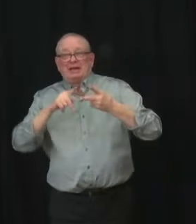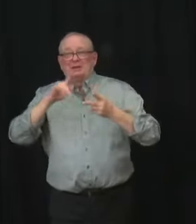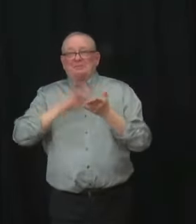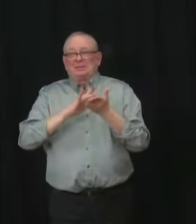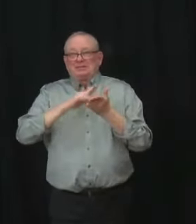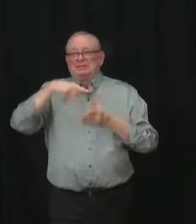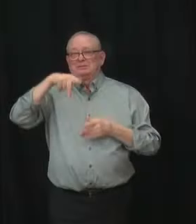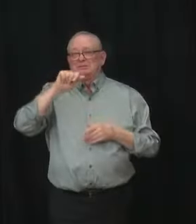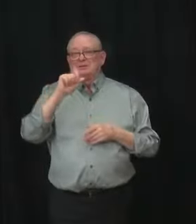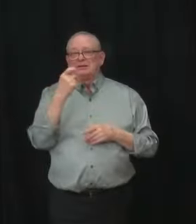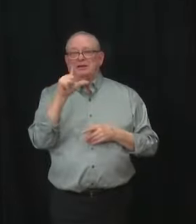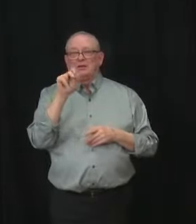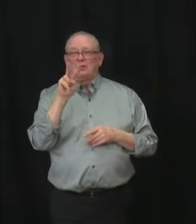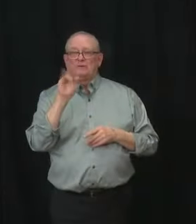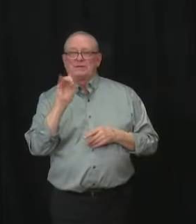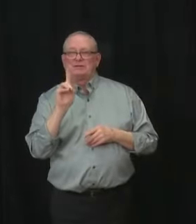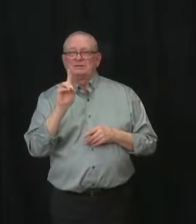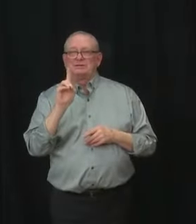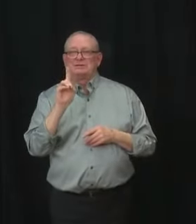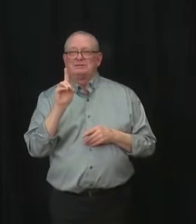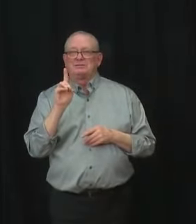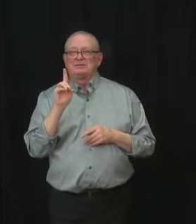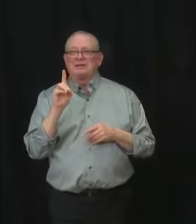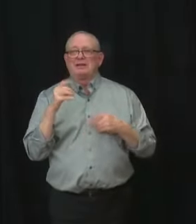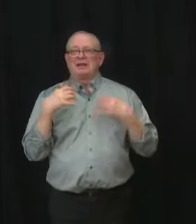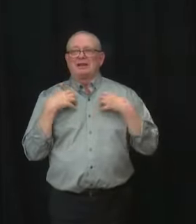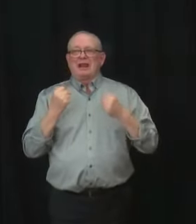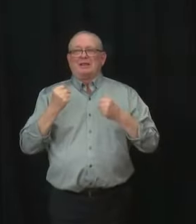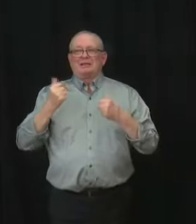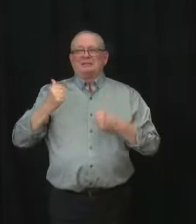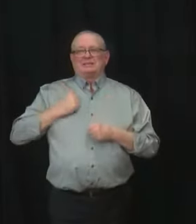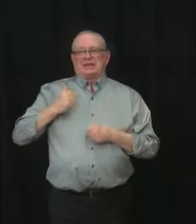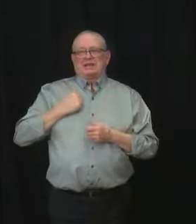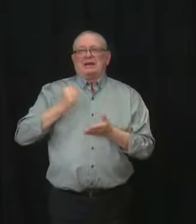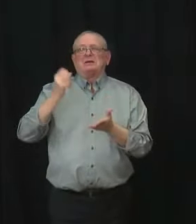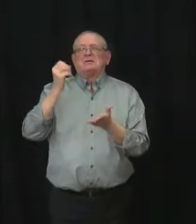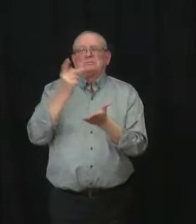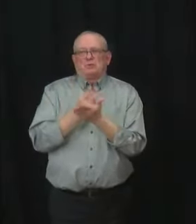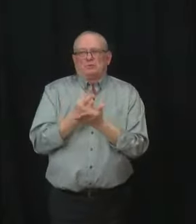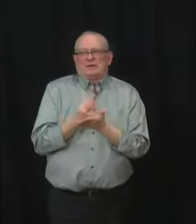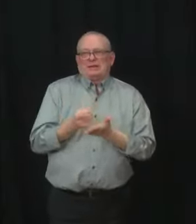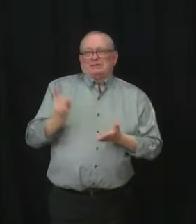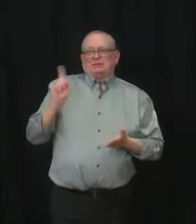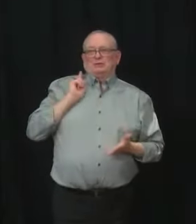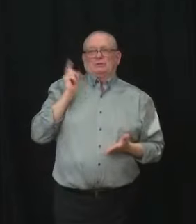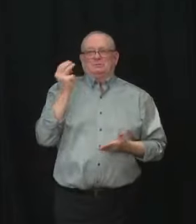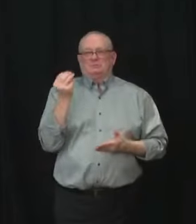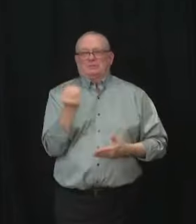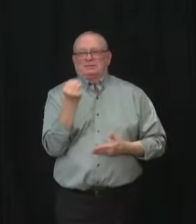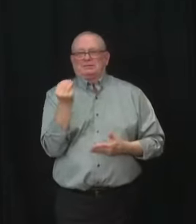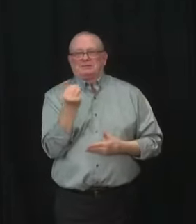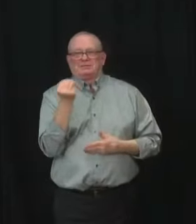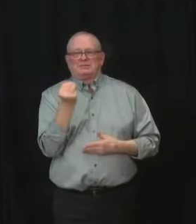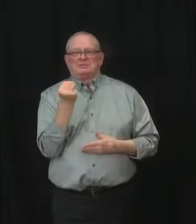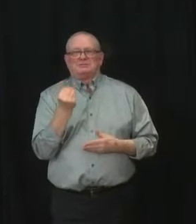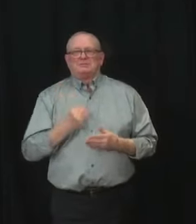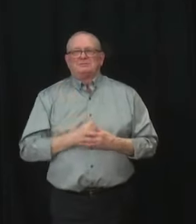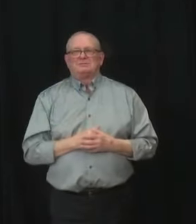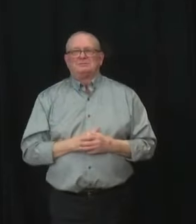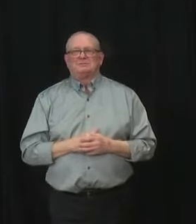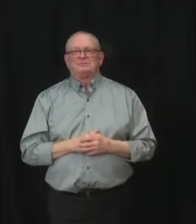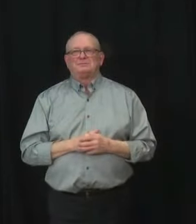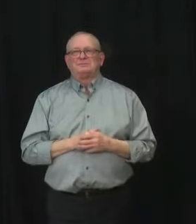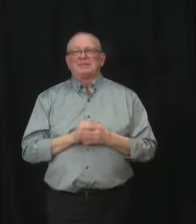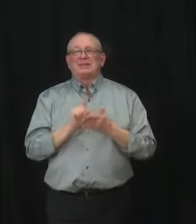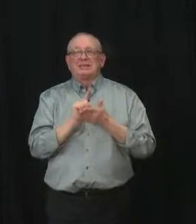mild to moderate cases of COVID-19. As you heard, starting Monday, January 31st, we will be able to offer it to a